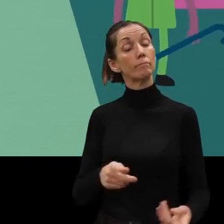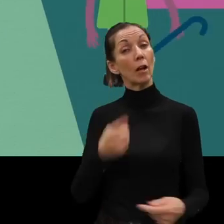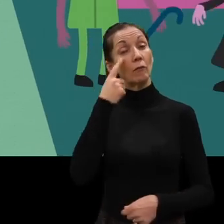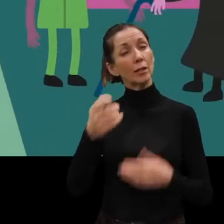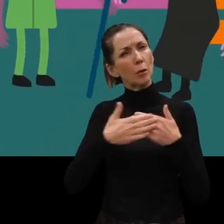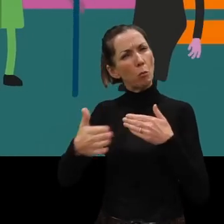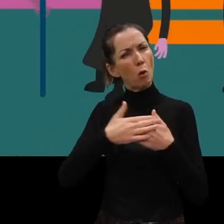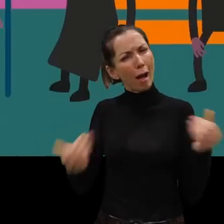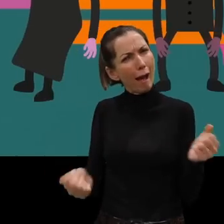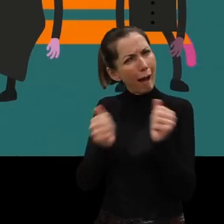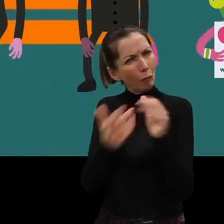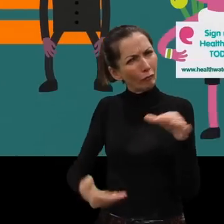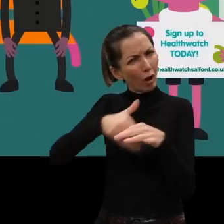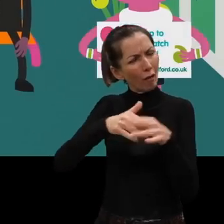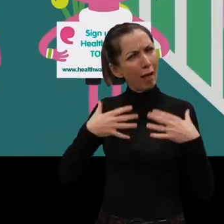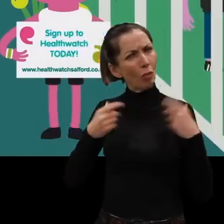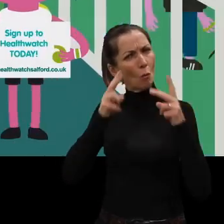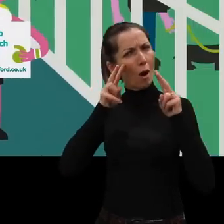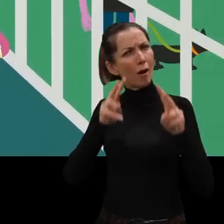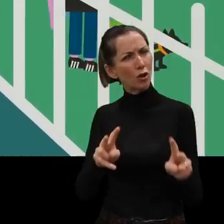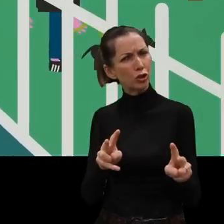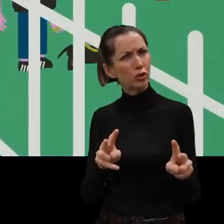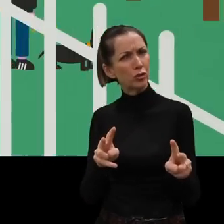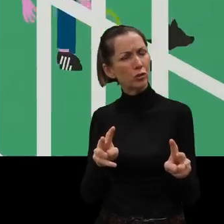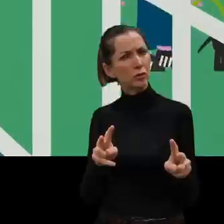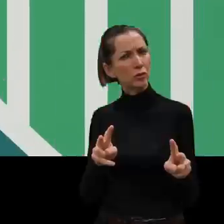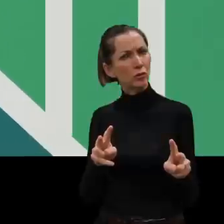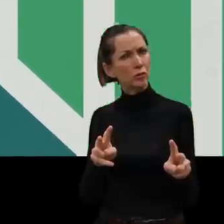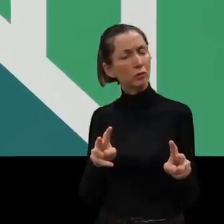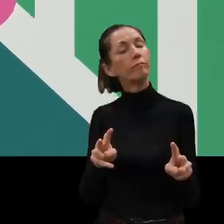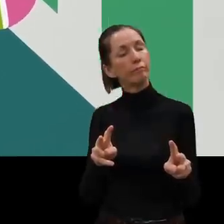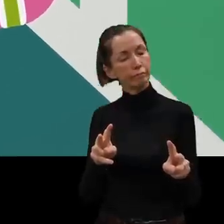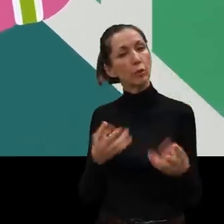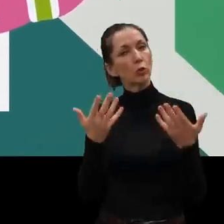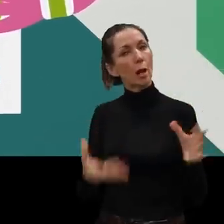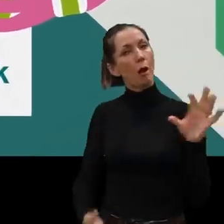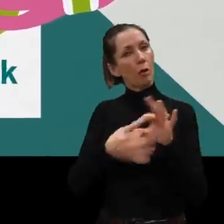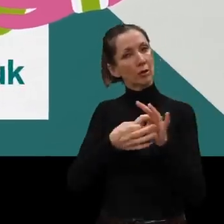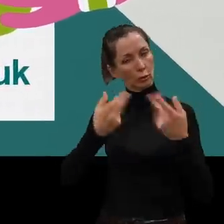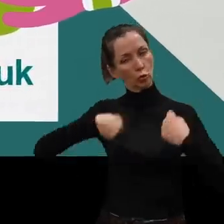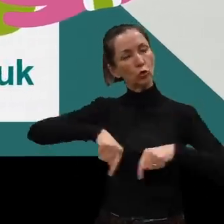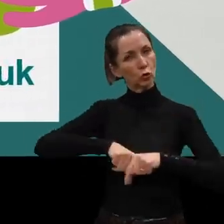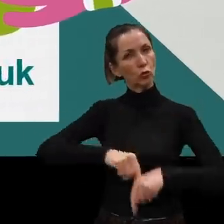find out more about how you could be involved in health watch contact us today